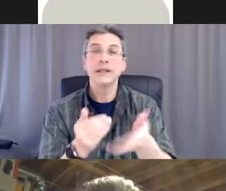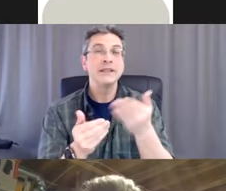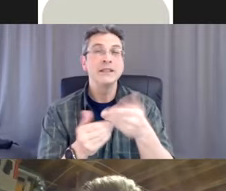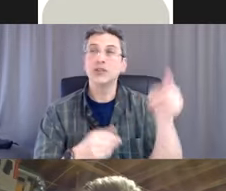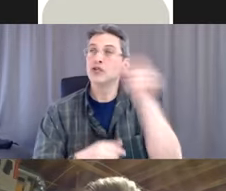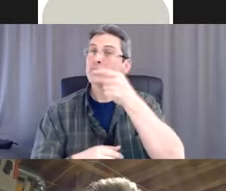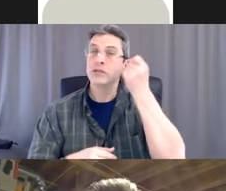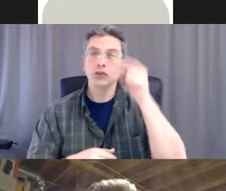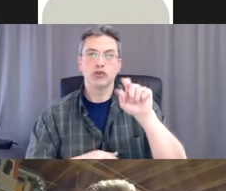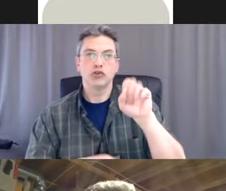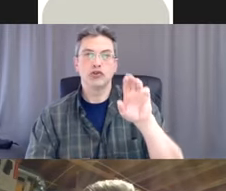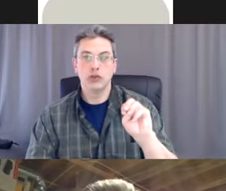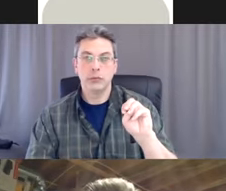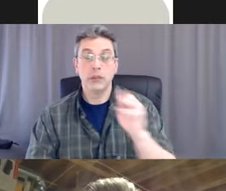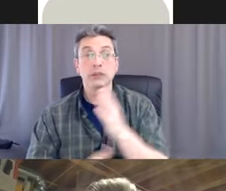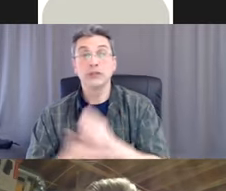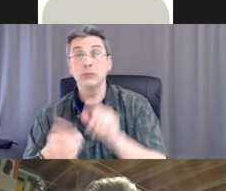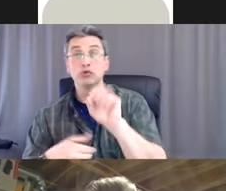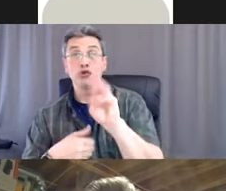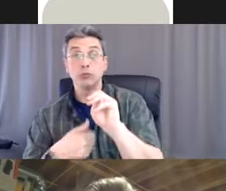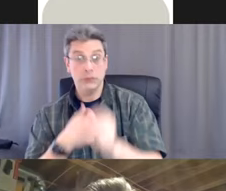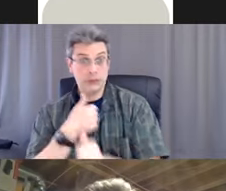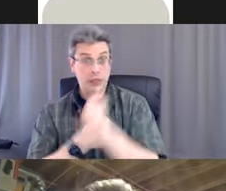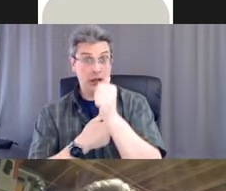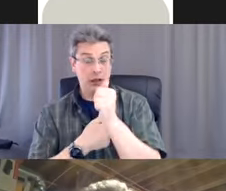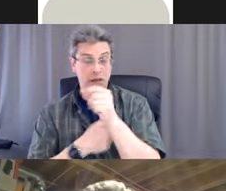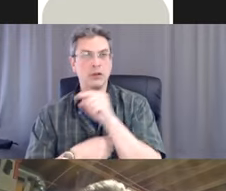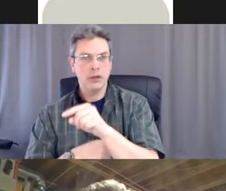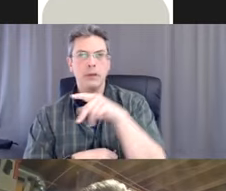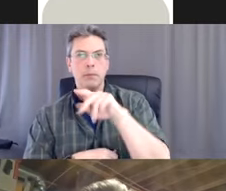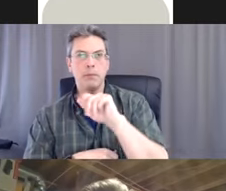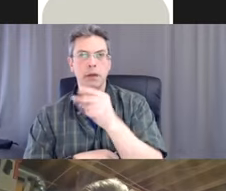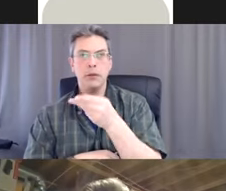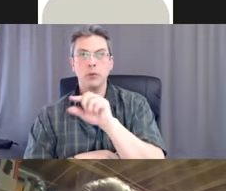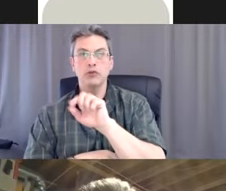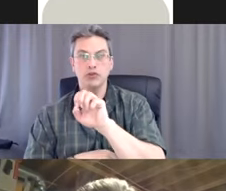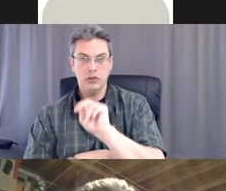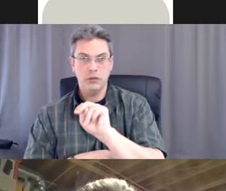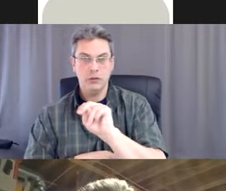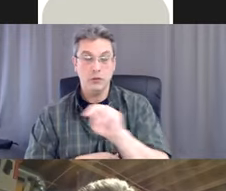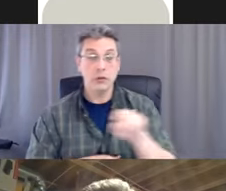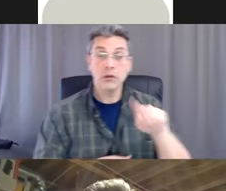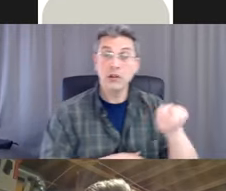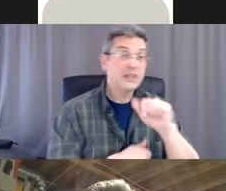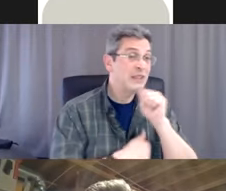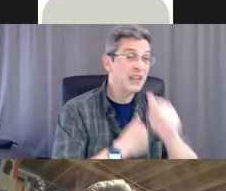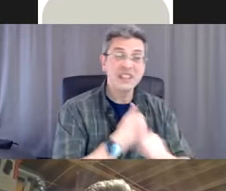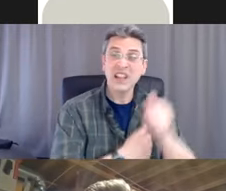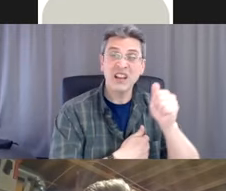harmful, and those germs are called pathogenes, and others that are not harmful are called non-pathogenes.